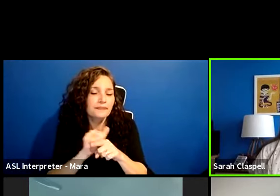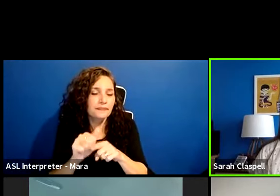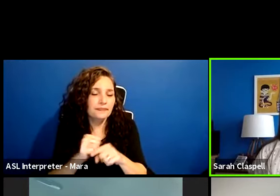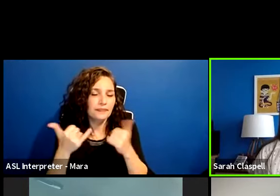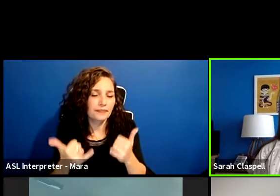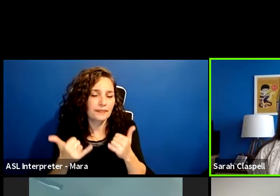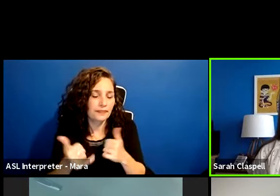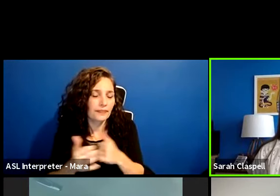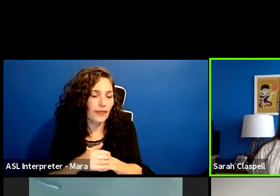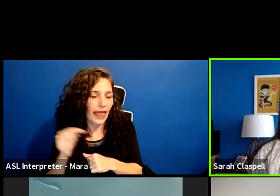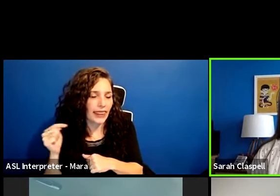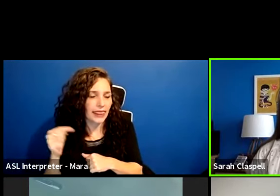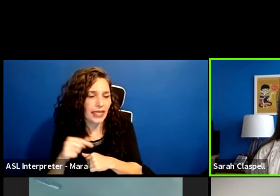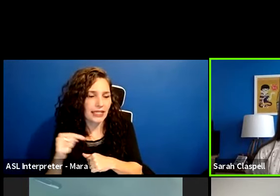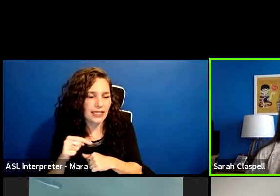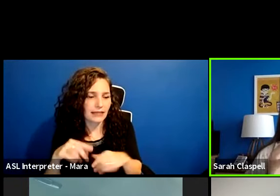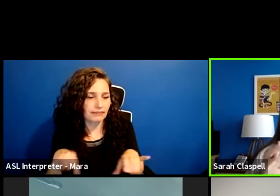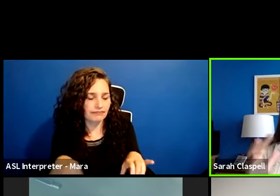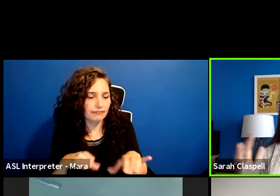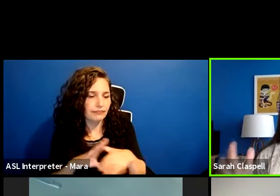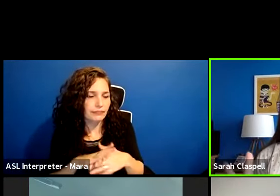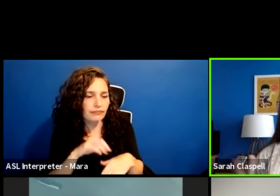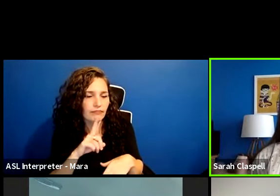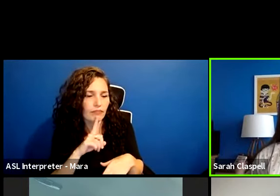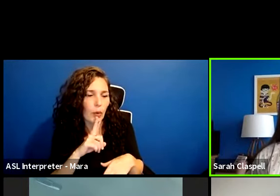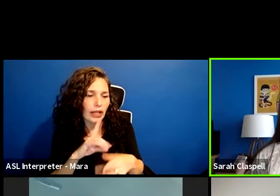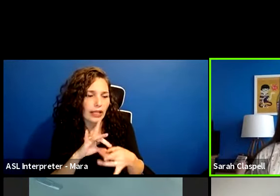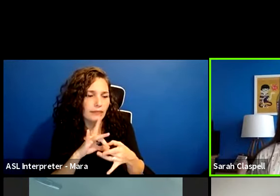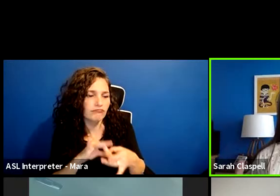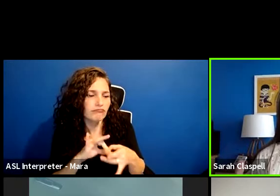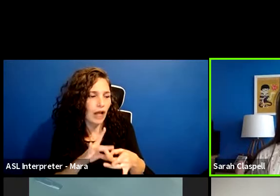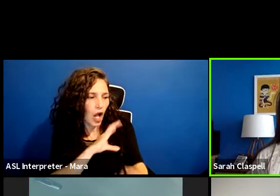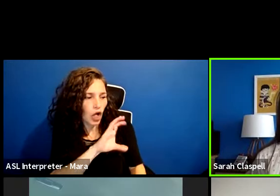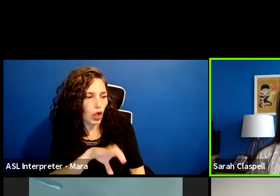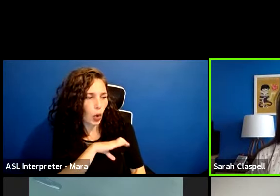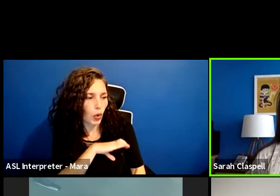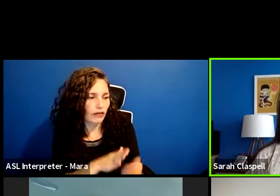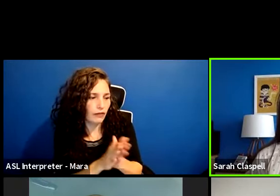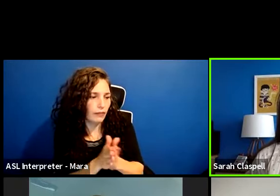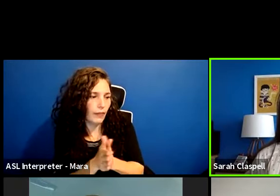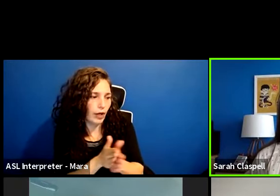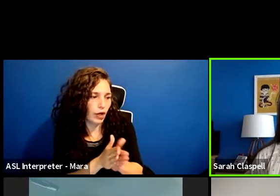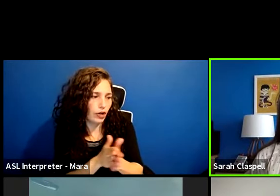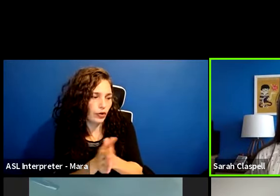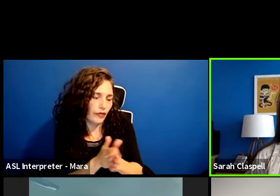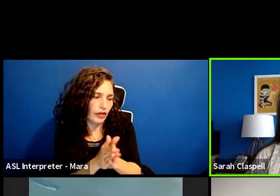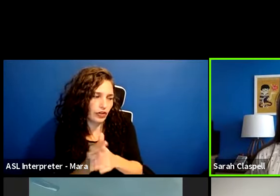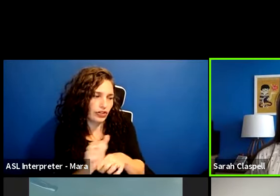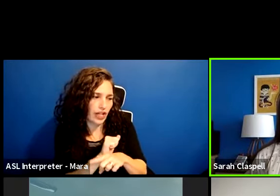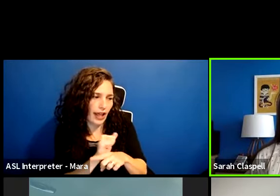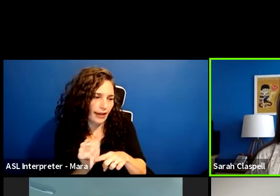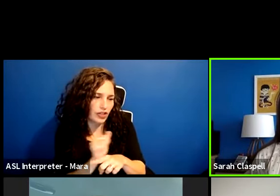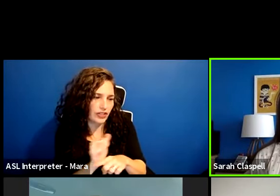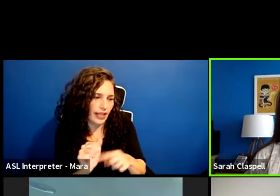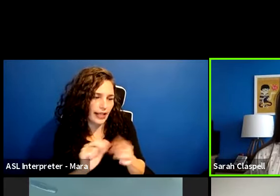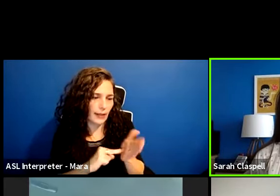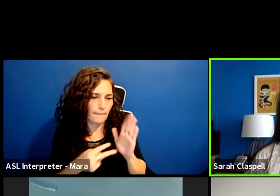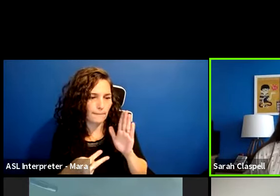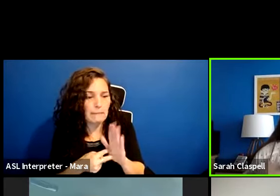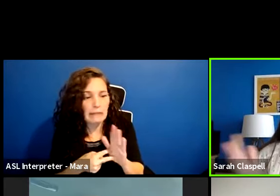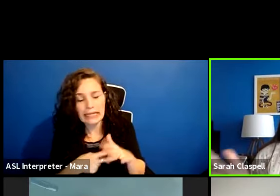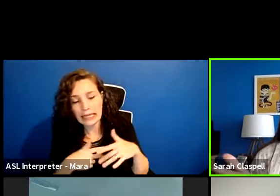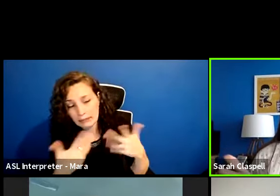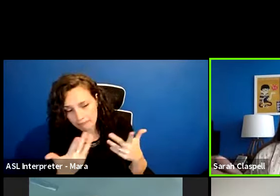this is a, uh, this is a character motivation sort of exercise. Um, and, uh, I,